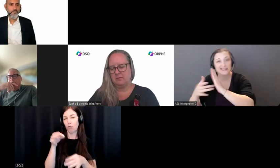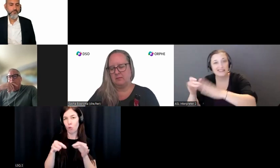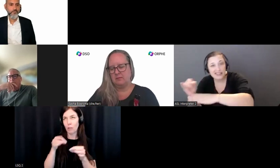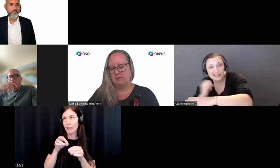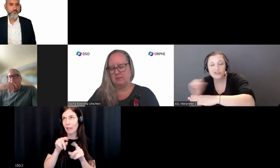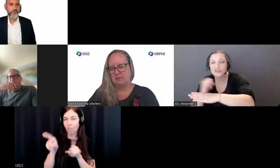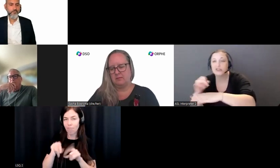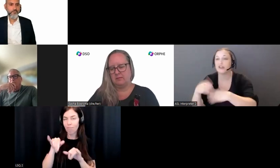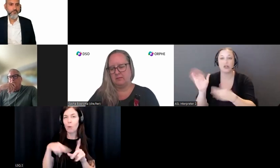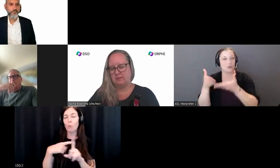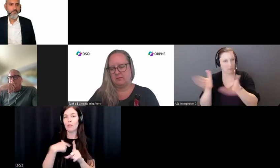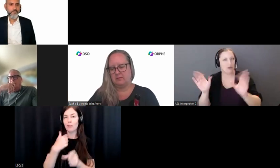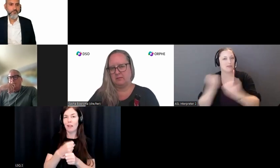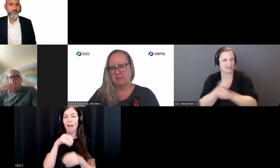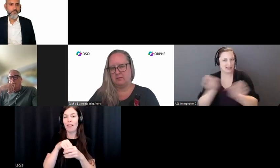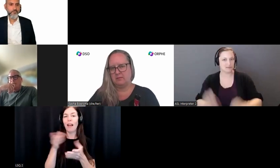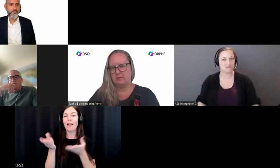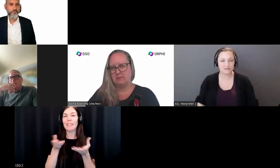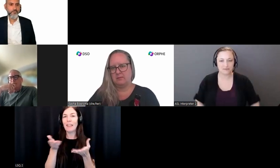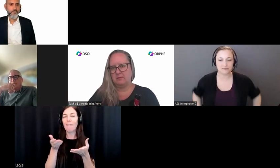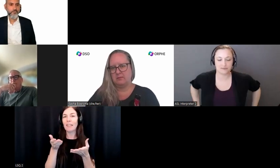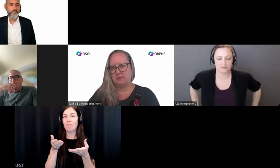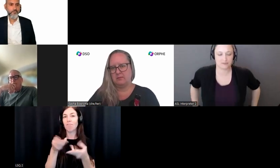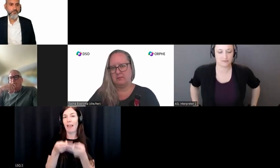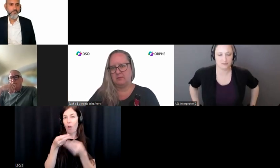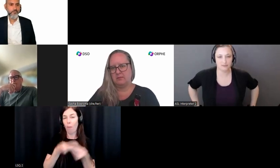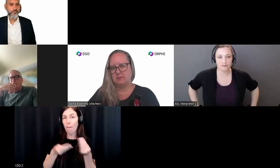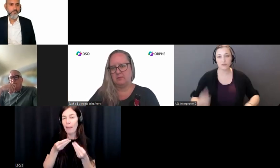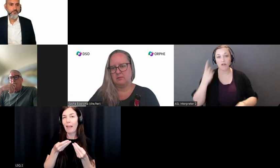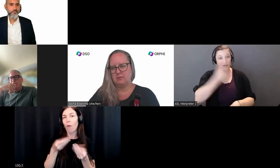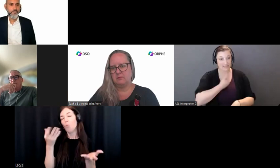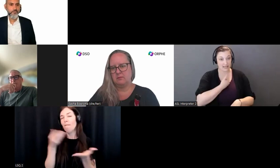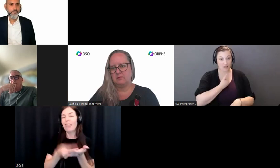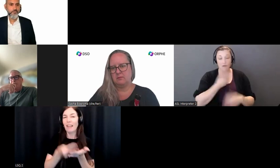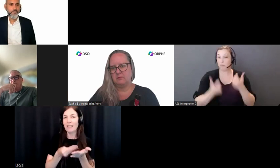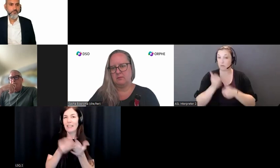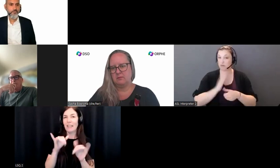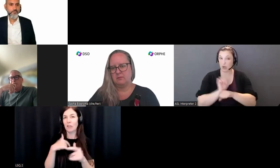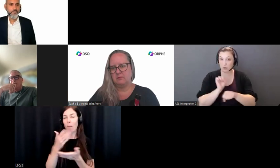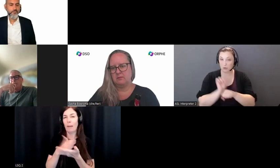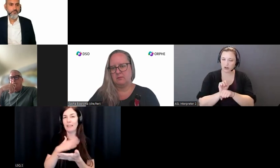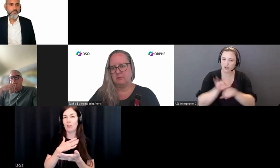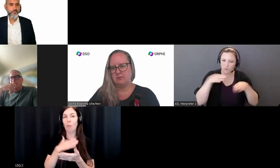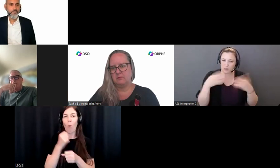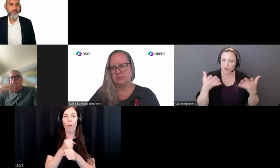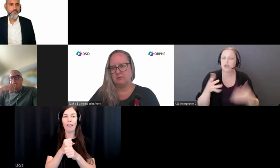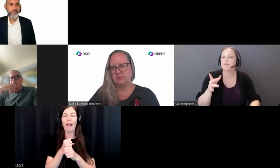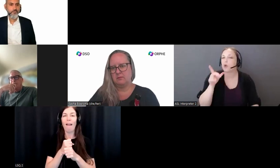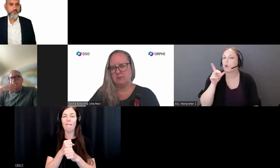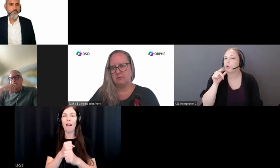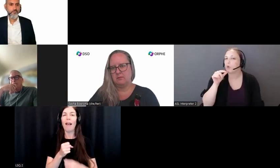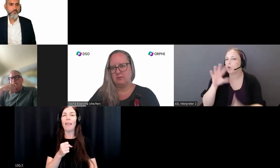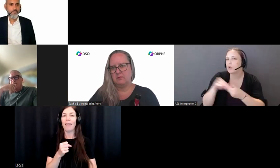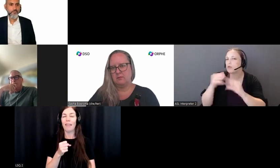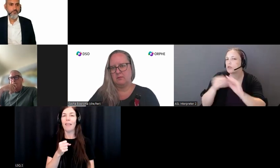public safety. For me, a huge part of my work has been animated by the question of whose stories are told in this world and whose stories